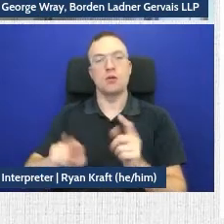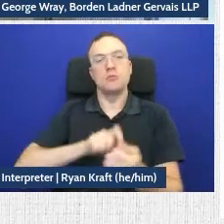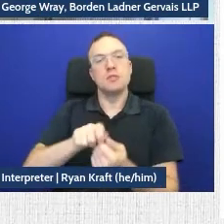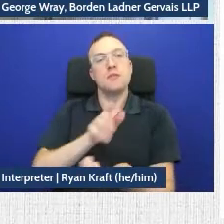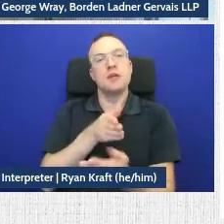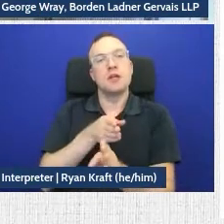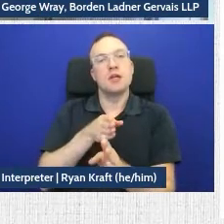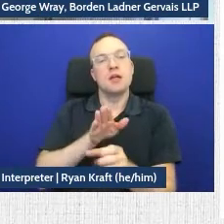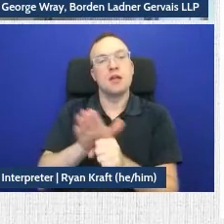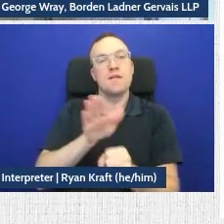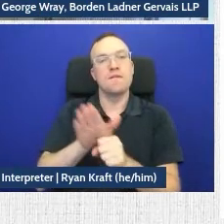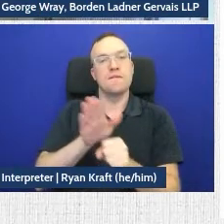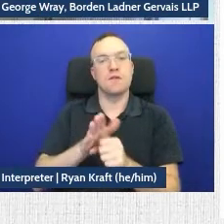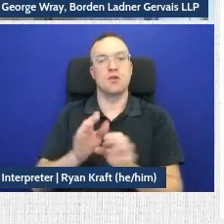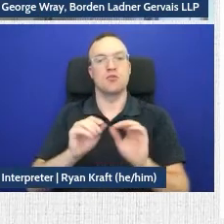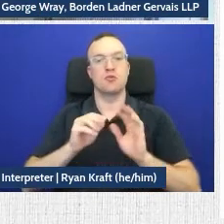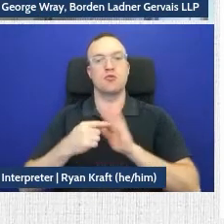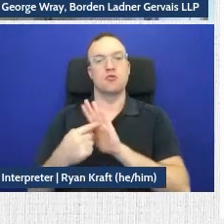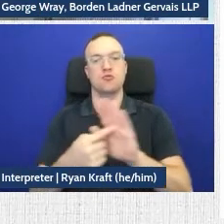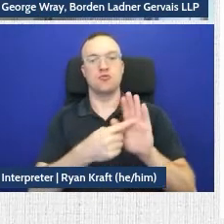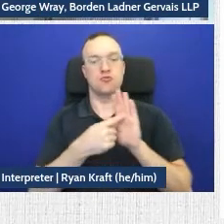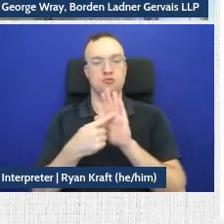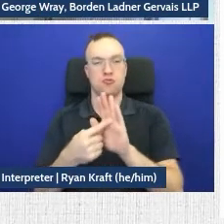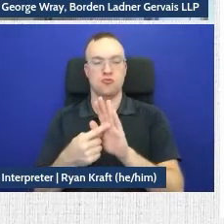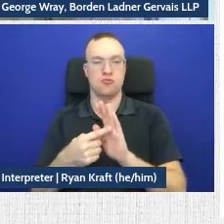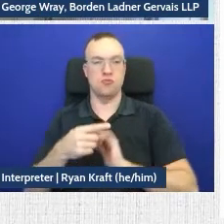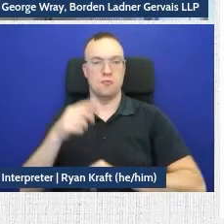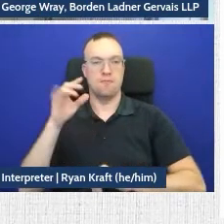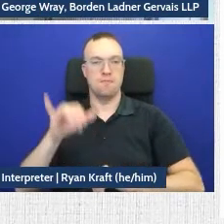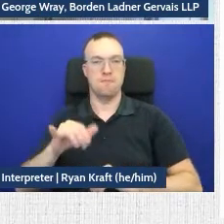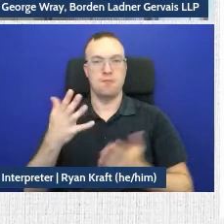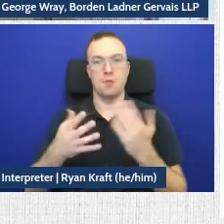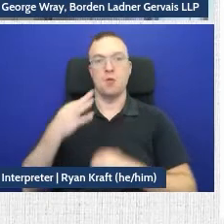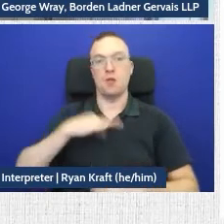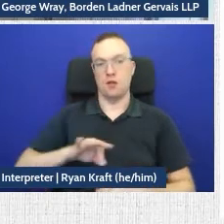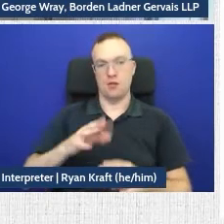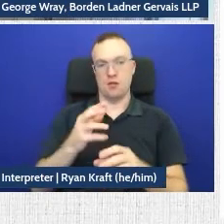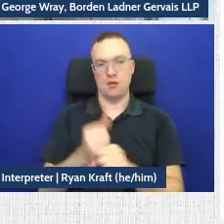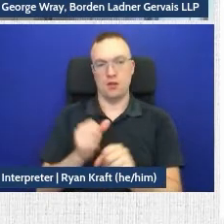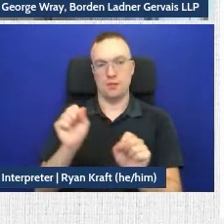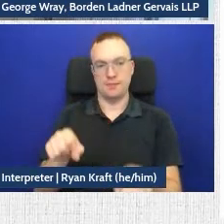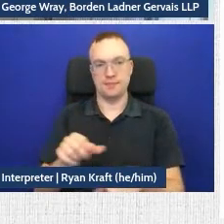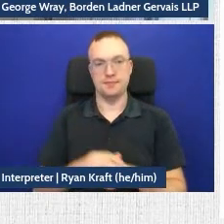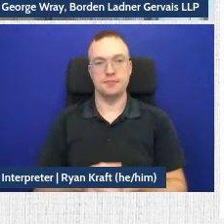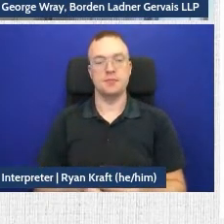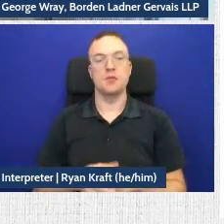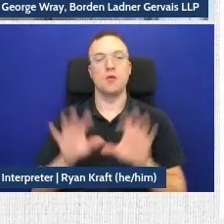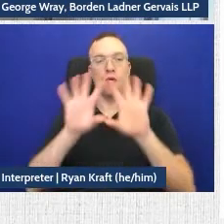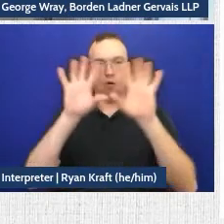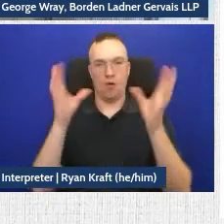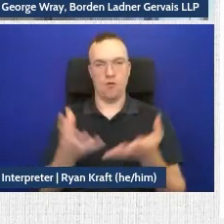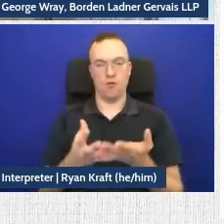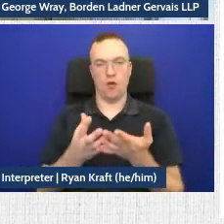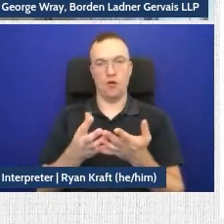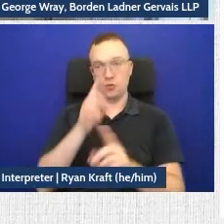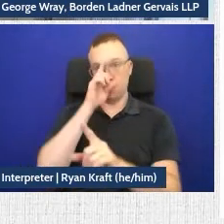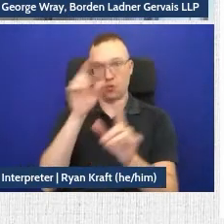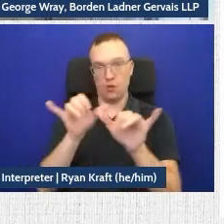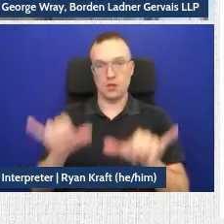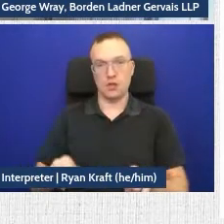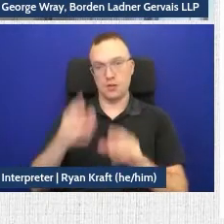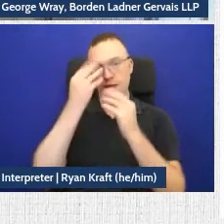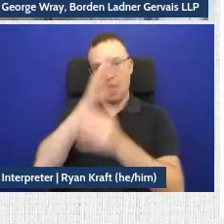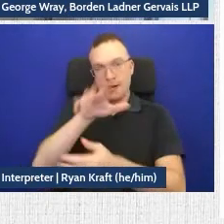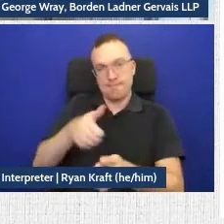to reveal the damages plaintiffs may be entitled to. So overall, the system will provide data-driven strategies